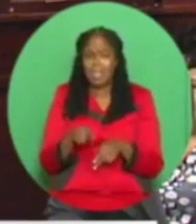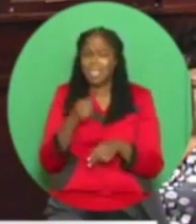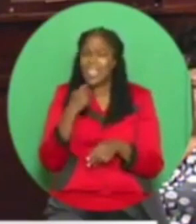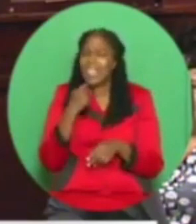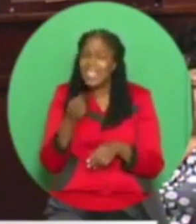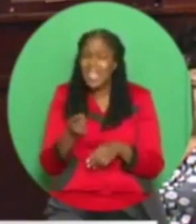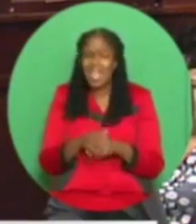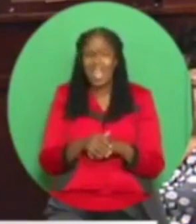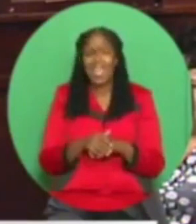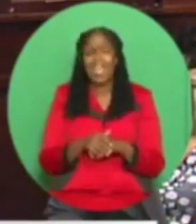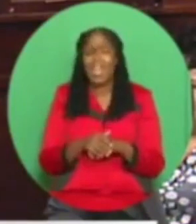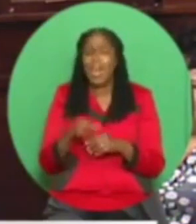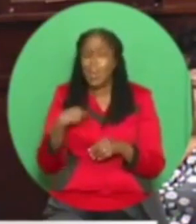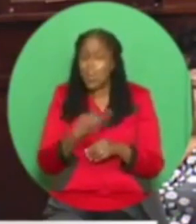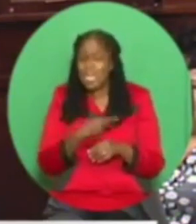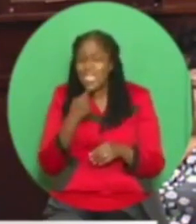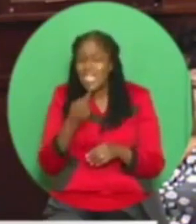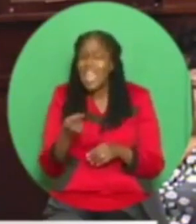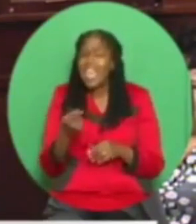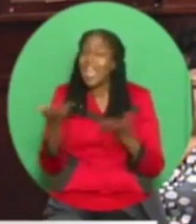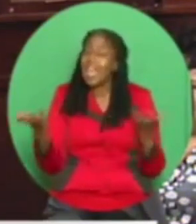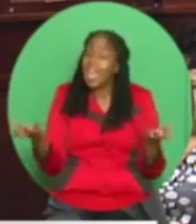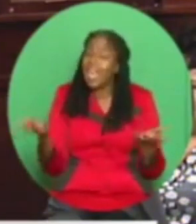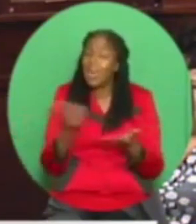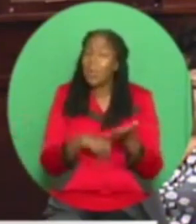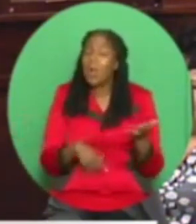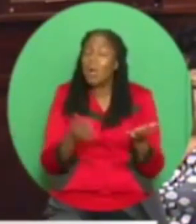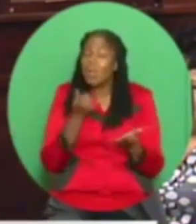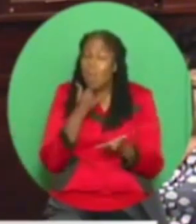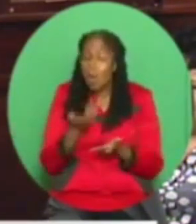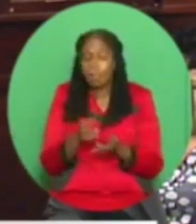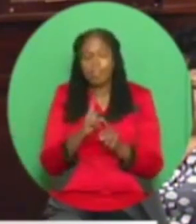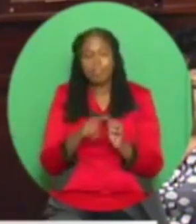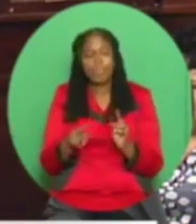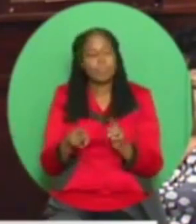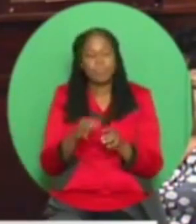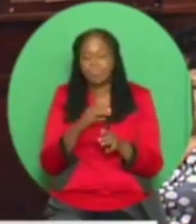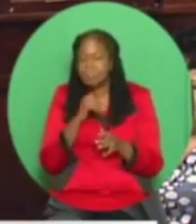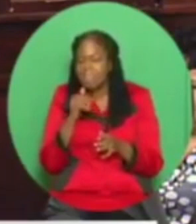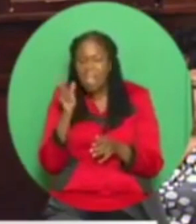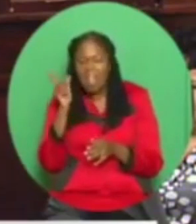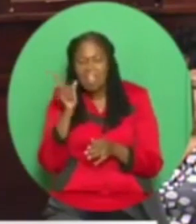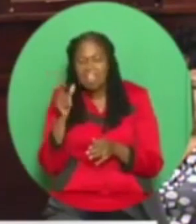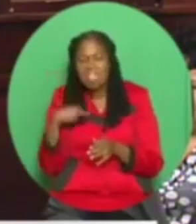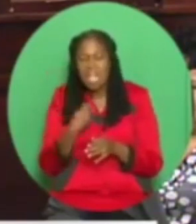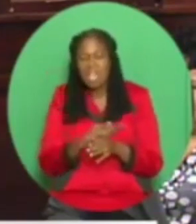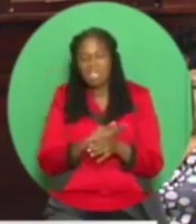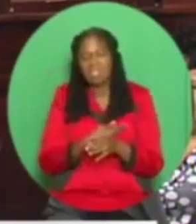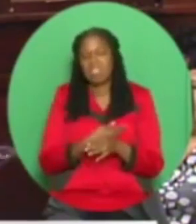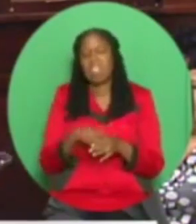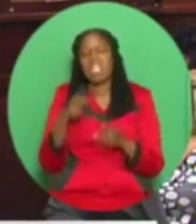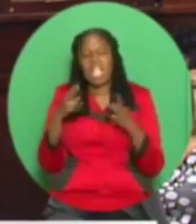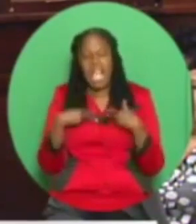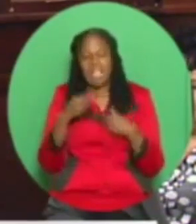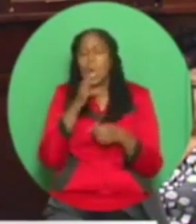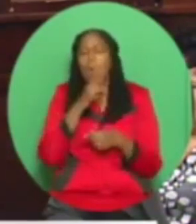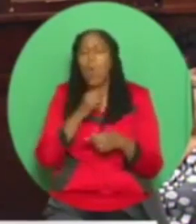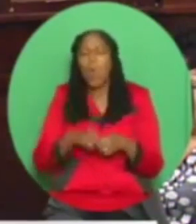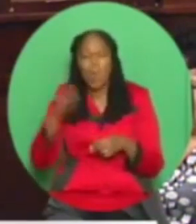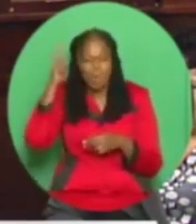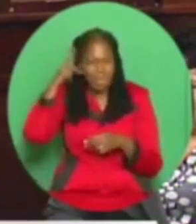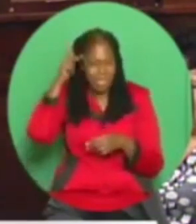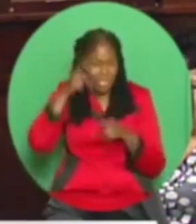us, and today, all gone because of the decisions that they took. What is our job as the opposition? Do we stay quiet?